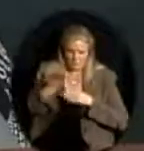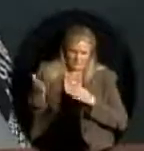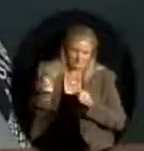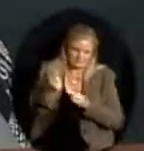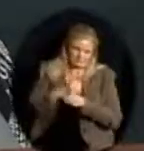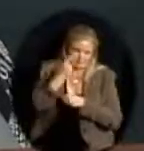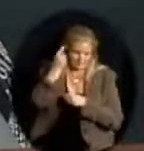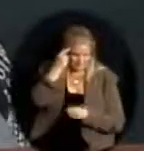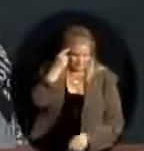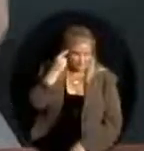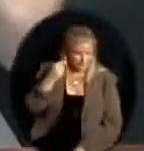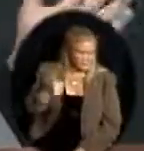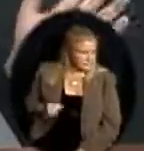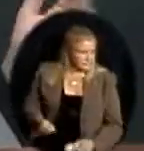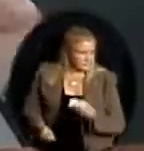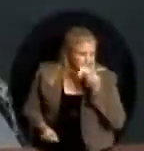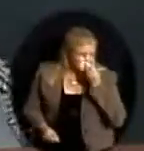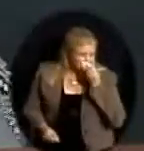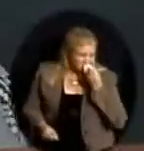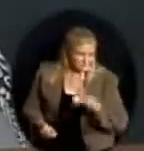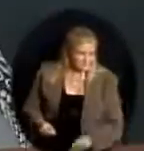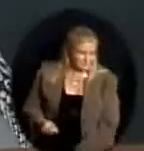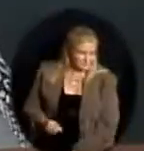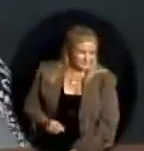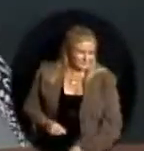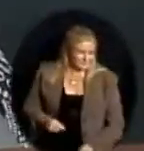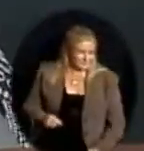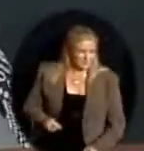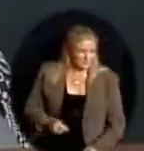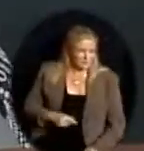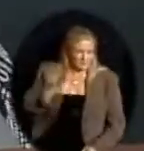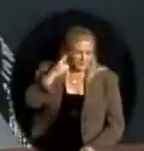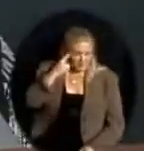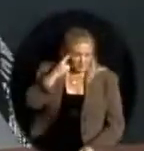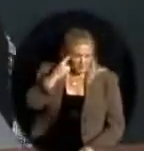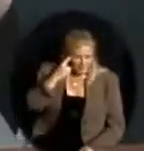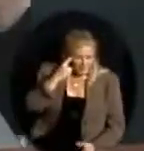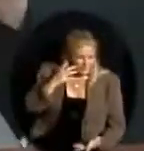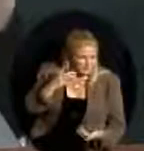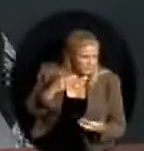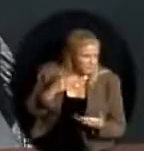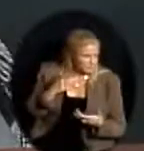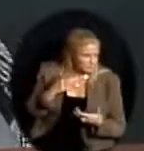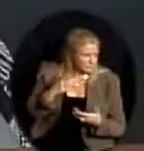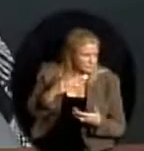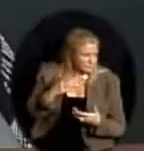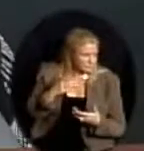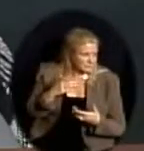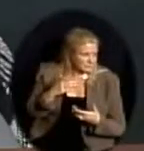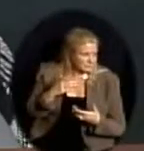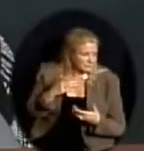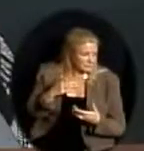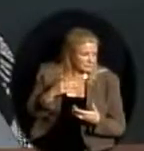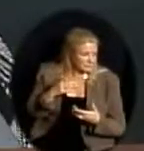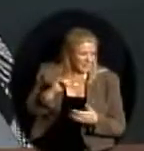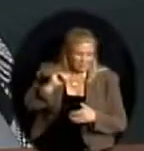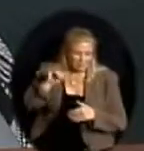and work on that. So we'll try to bring something back. And I do think the voice of the board at that level brings